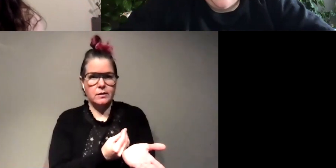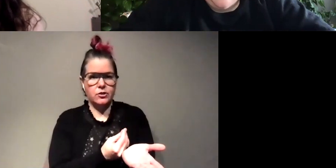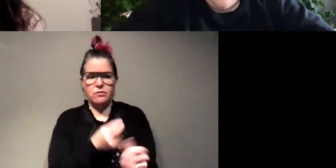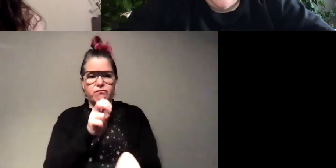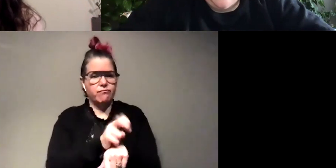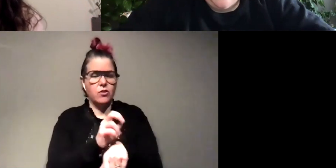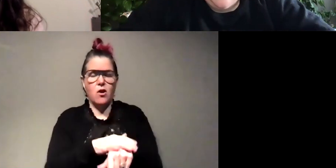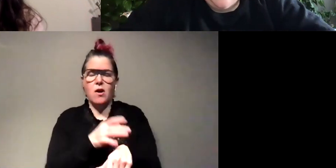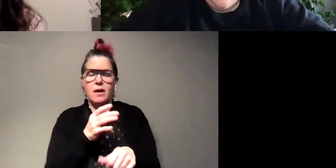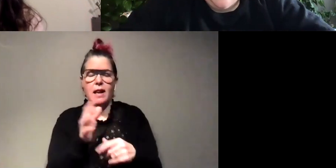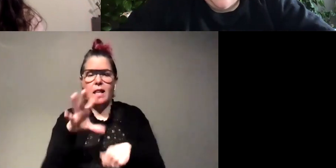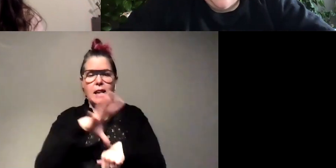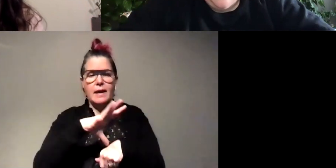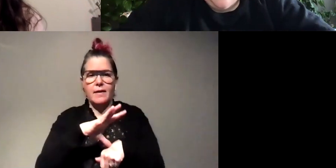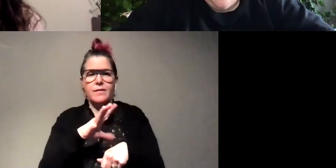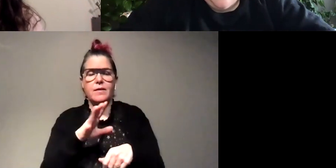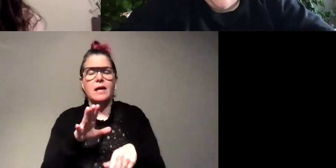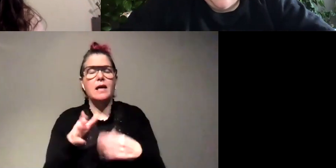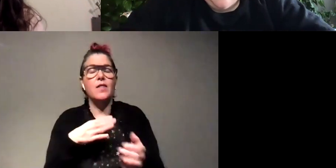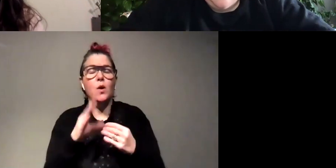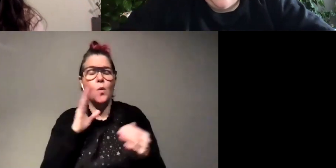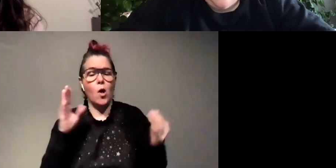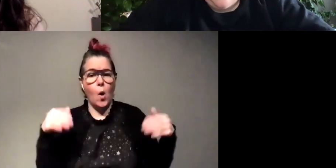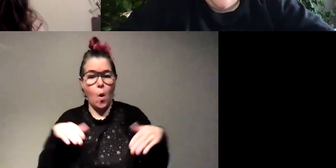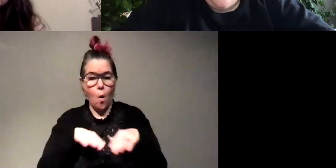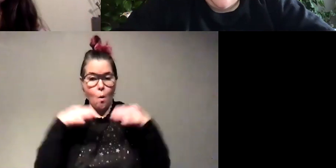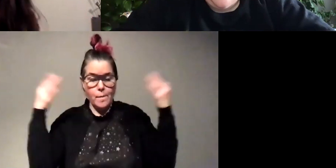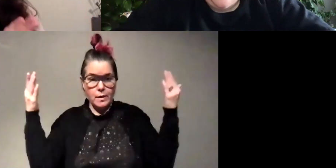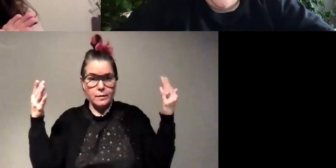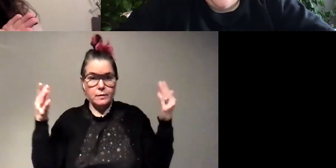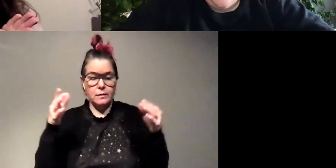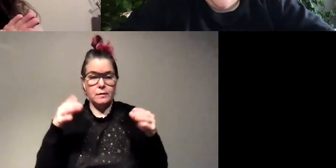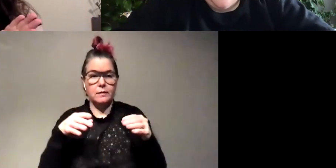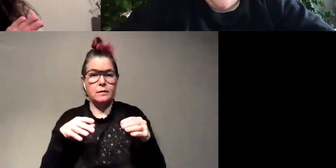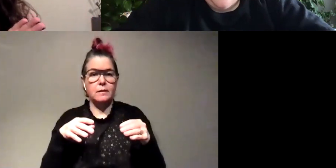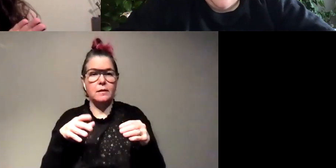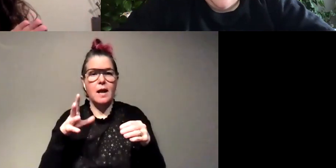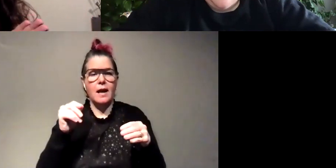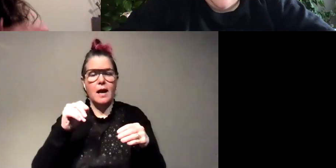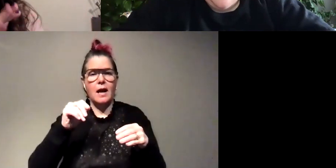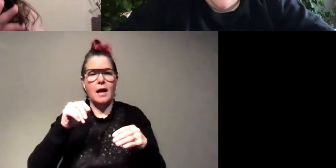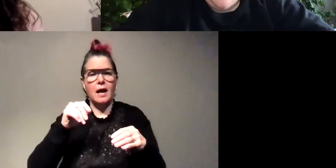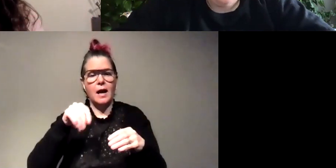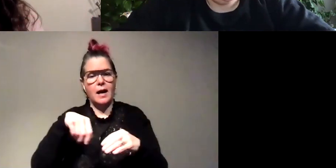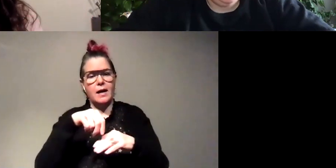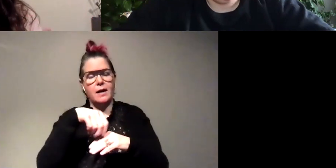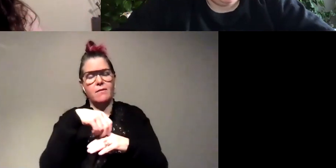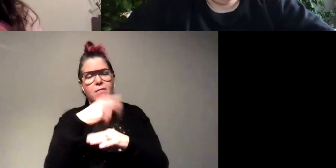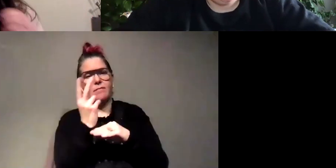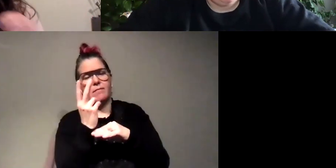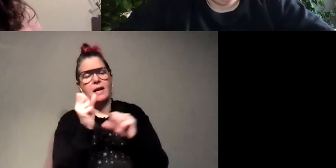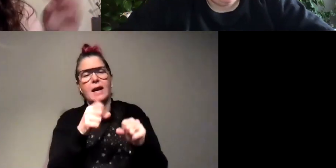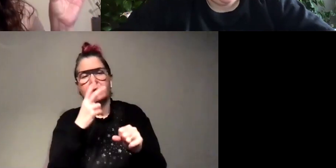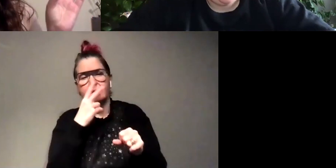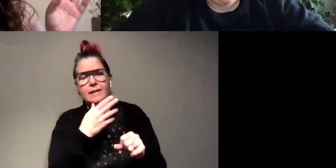and they'll either like open their wings and they kind of like turn their abdomen upside down so that you can see it